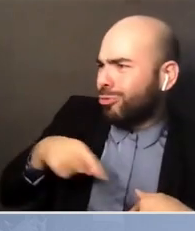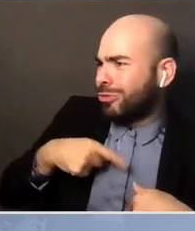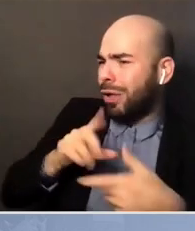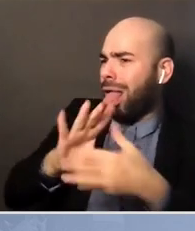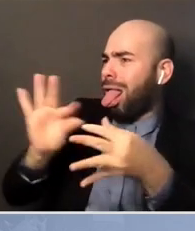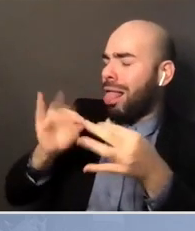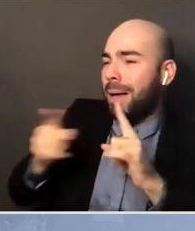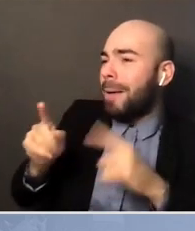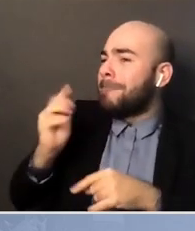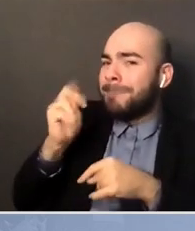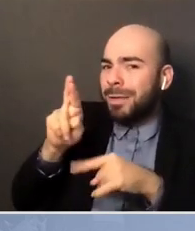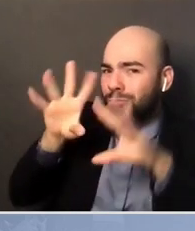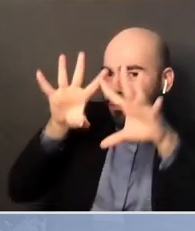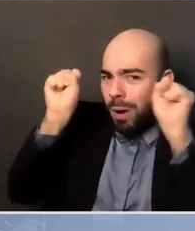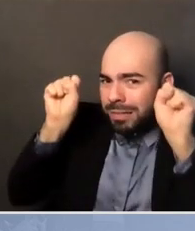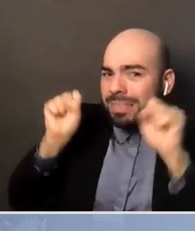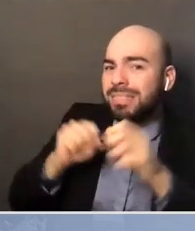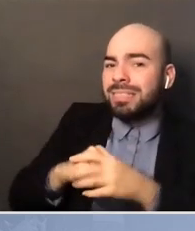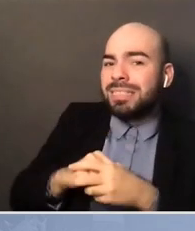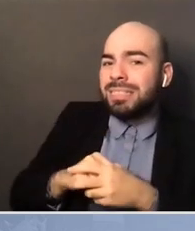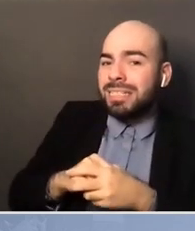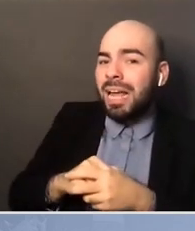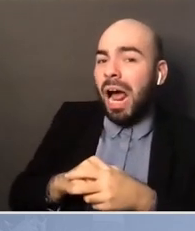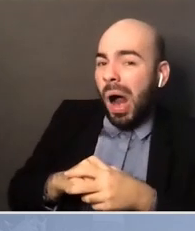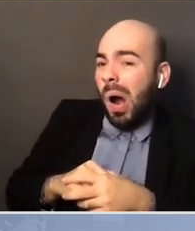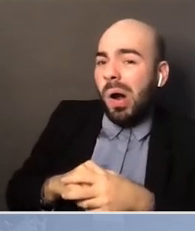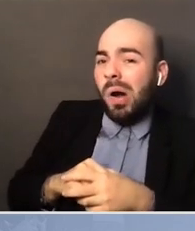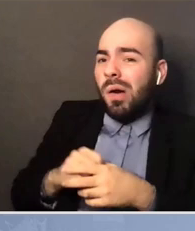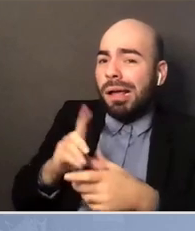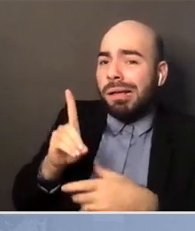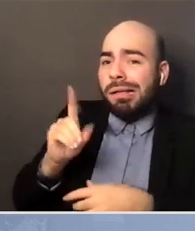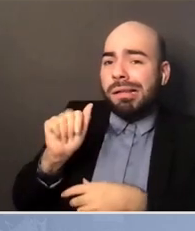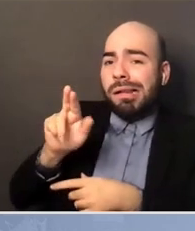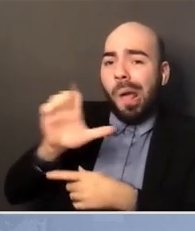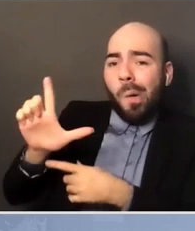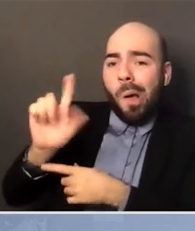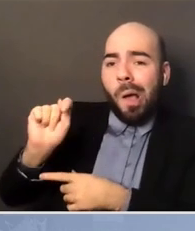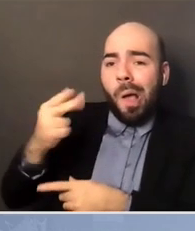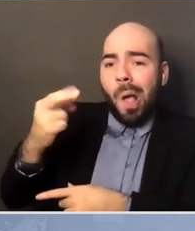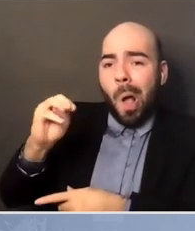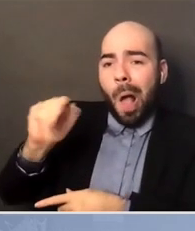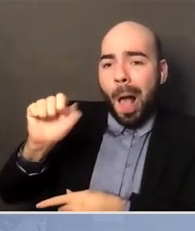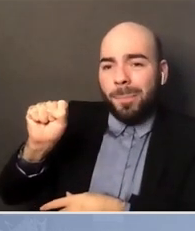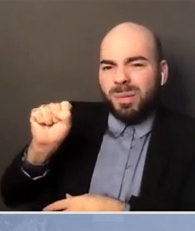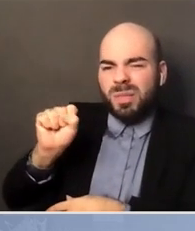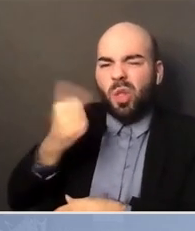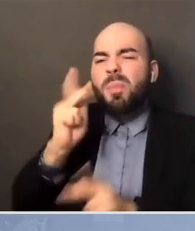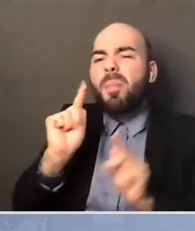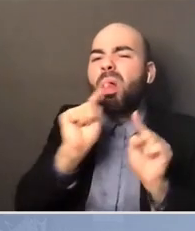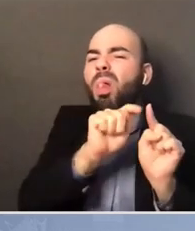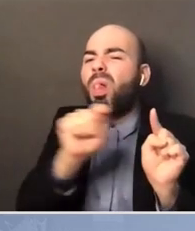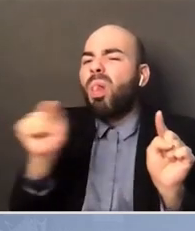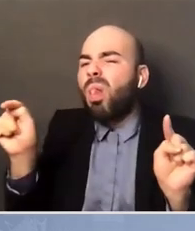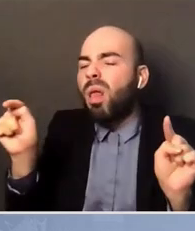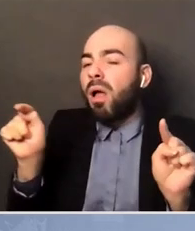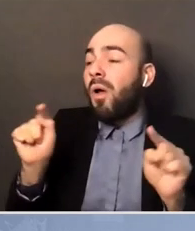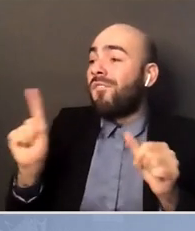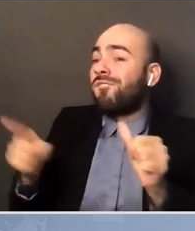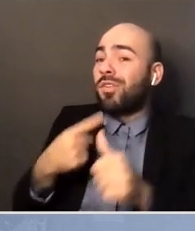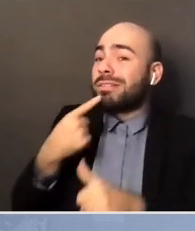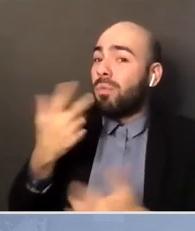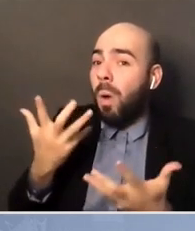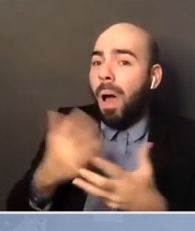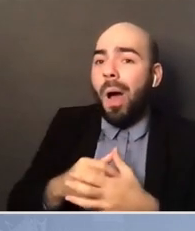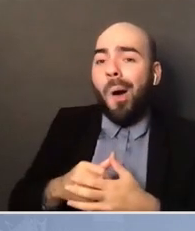we heard from business people like Daryl Thomas, who's here in the audience and others, who explained that as small, for instance, a lot of barbers and beauty